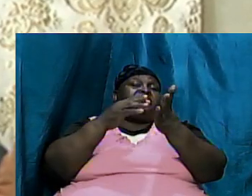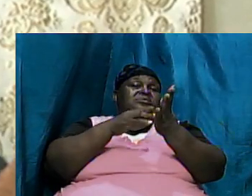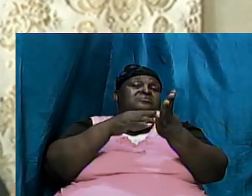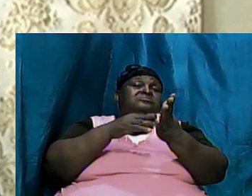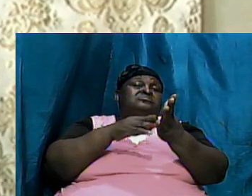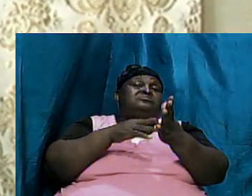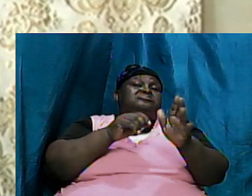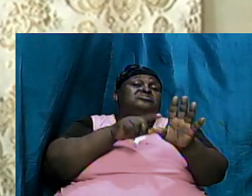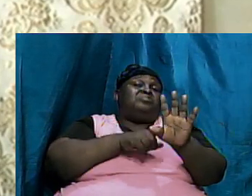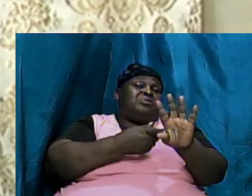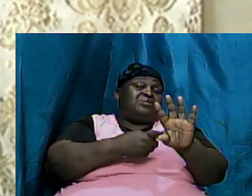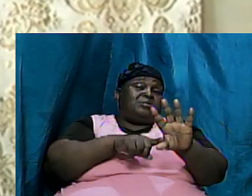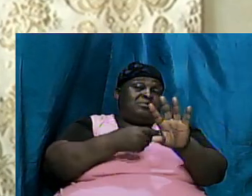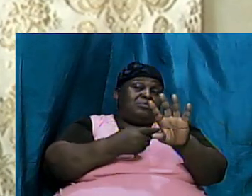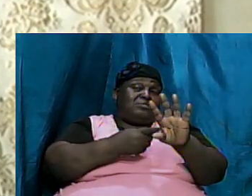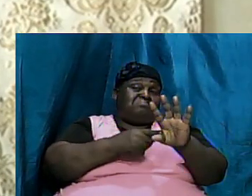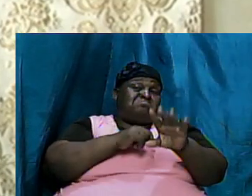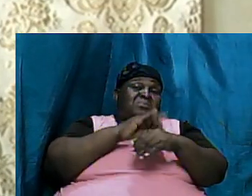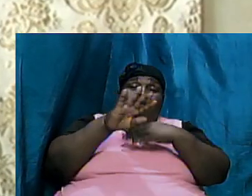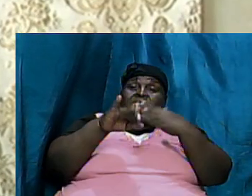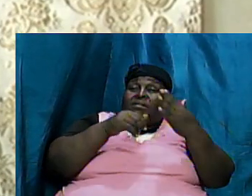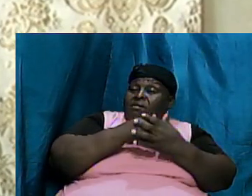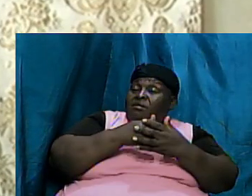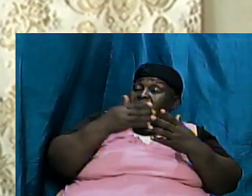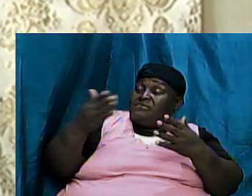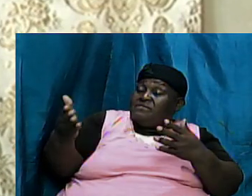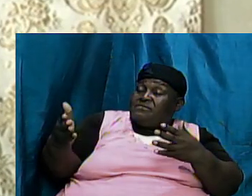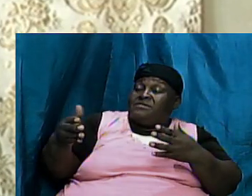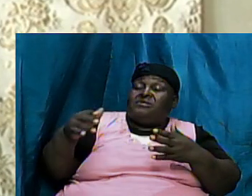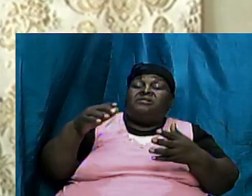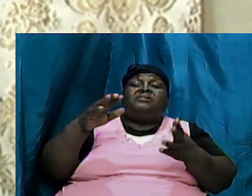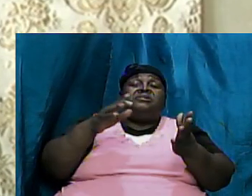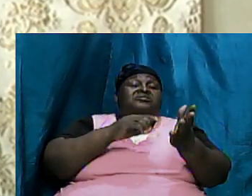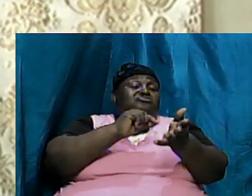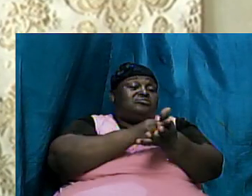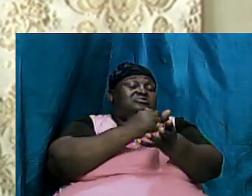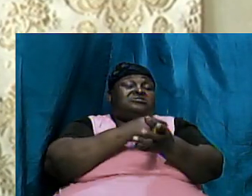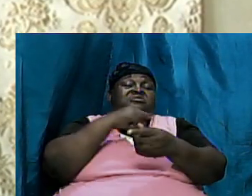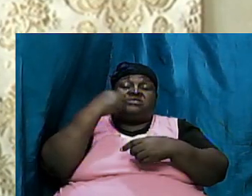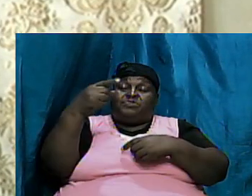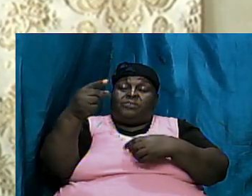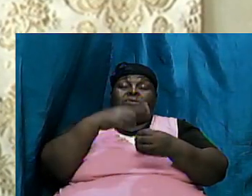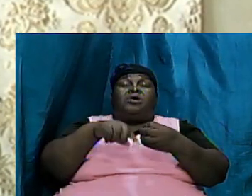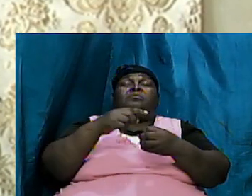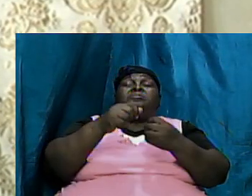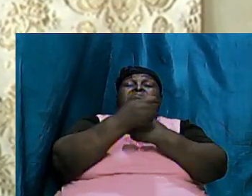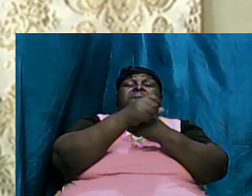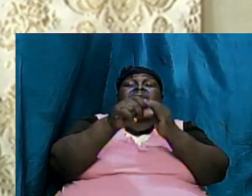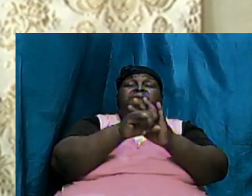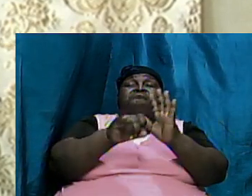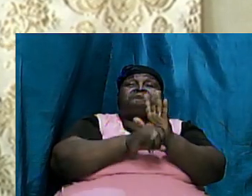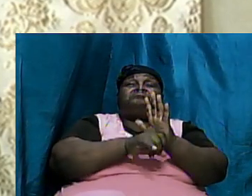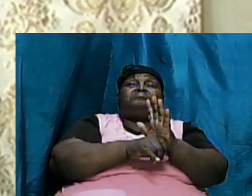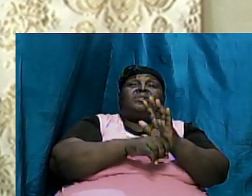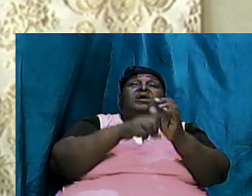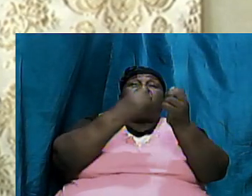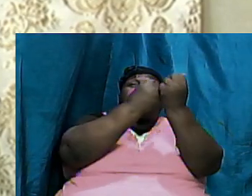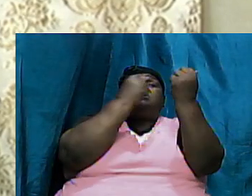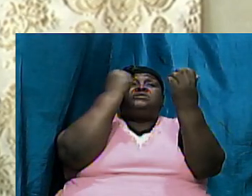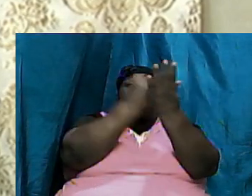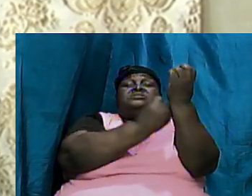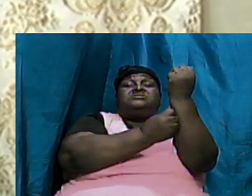of that you mean Genesis spoke about salvation yes Genesis spoke about sacrifice yes